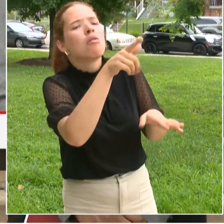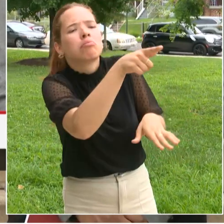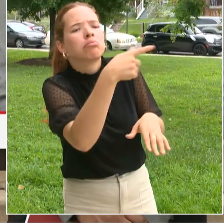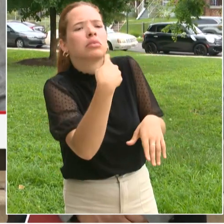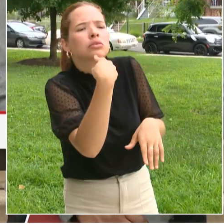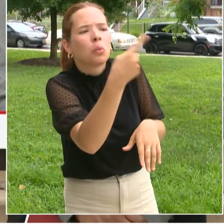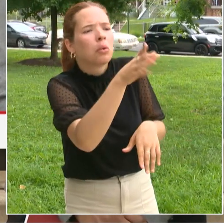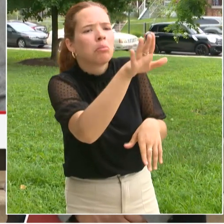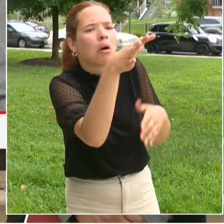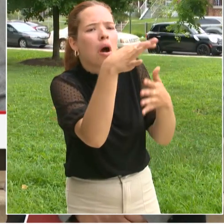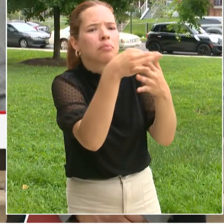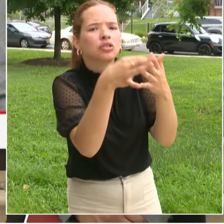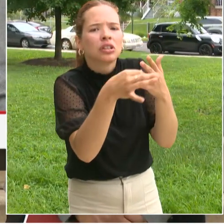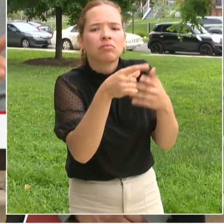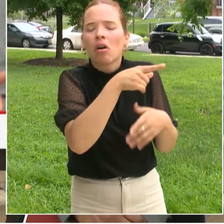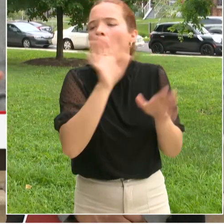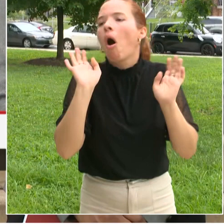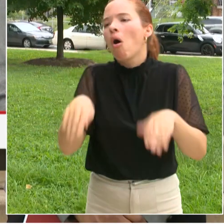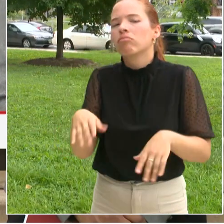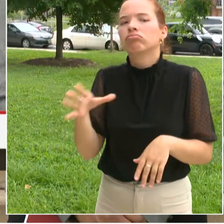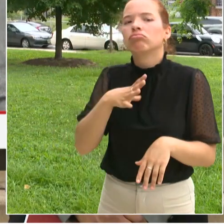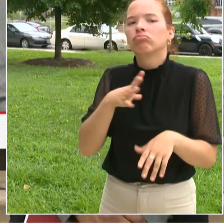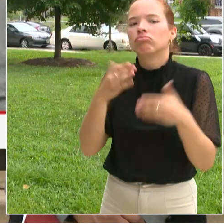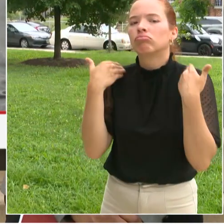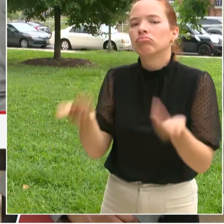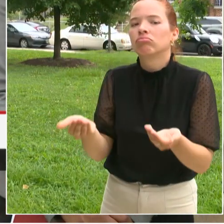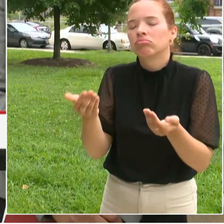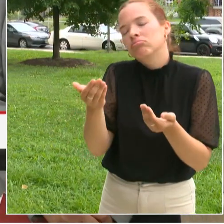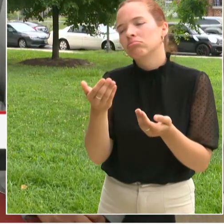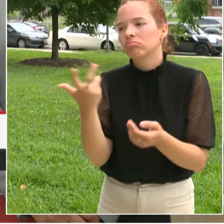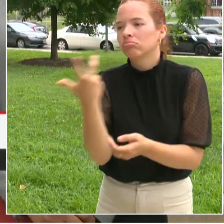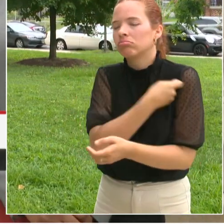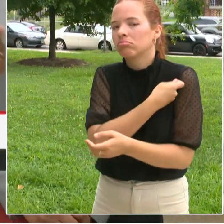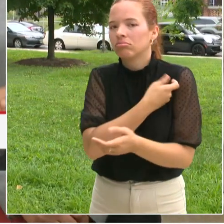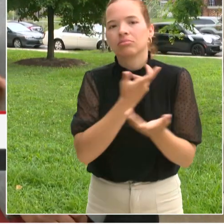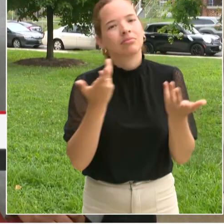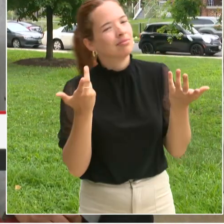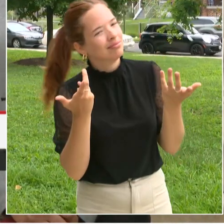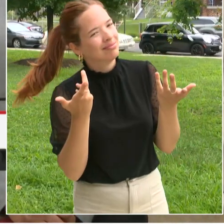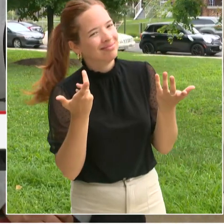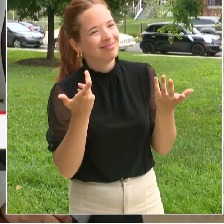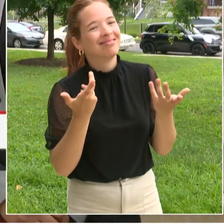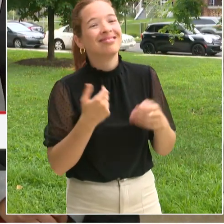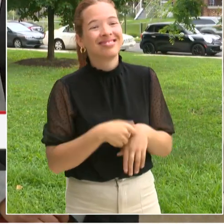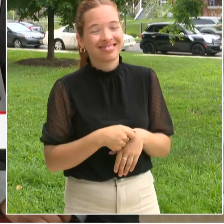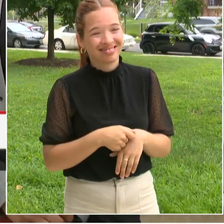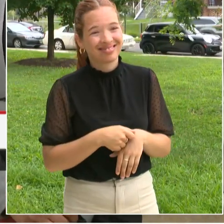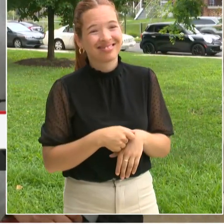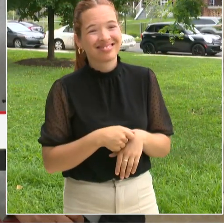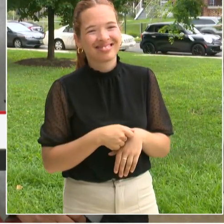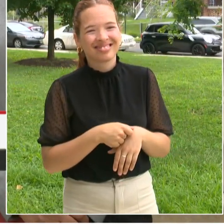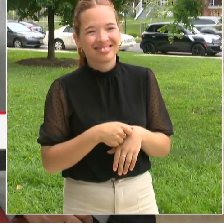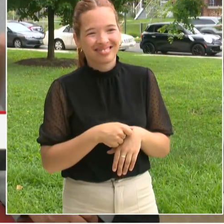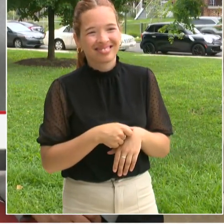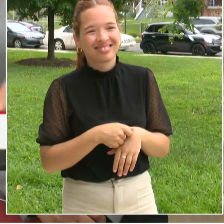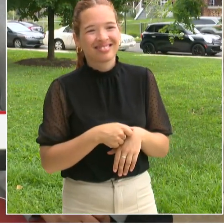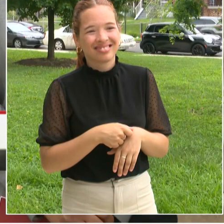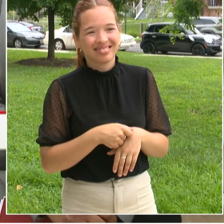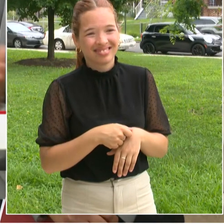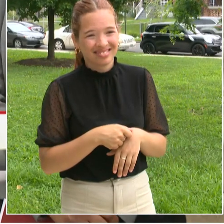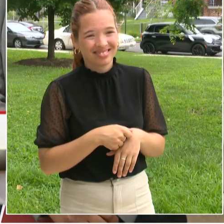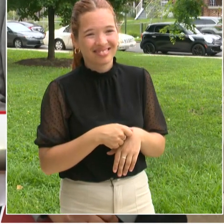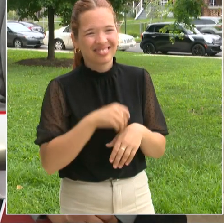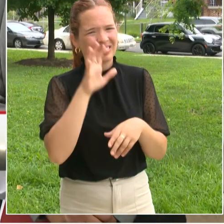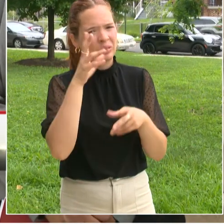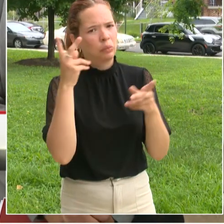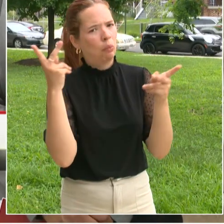around just the term vaccine. Some people take the term vaccine to mean the COVID vaccine and we're trying to explain no we're talking